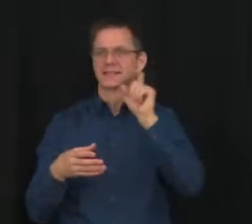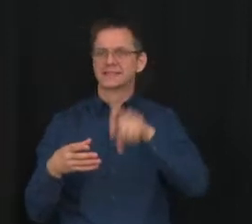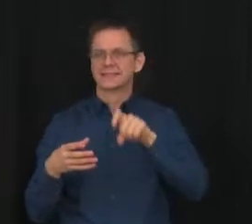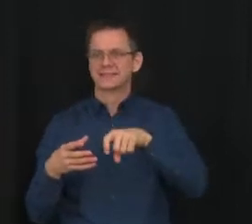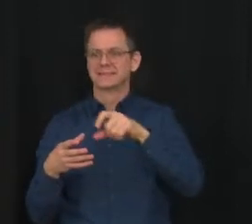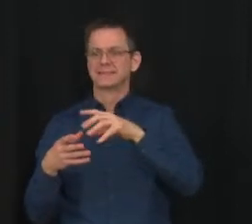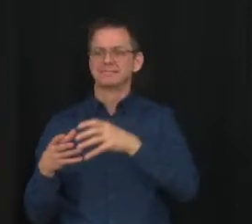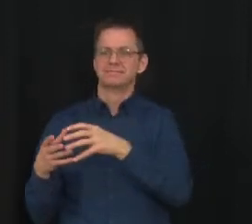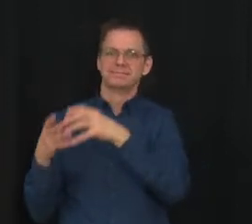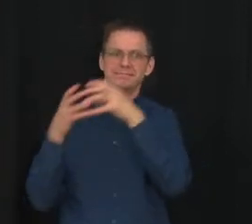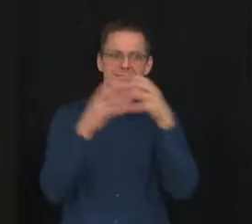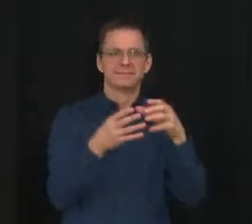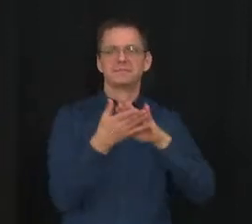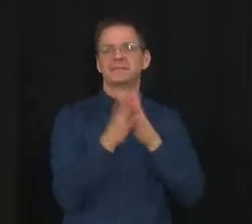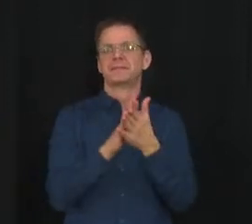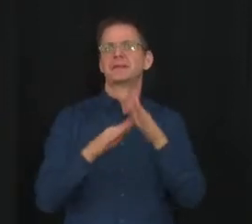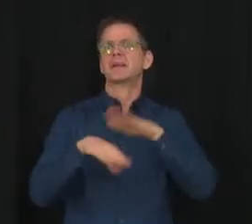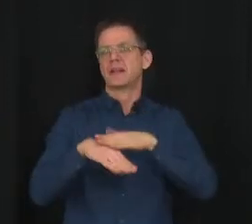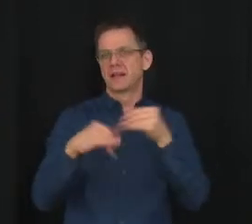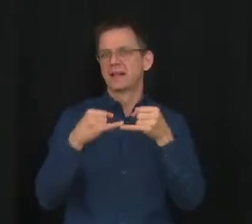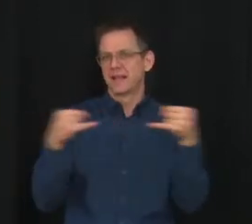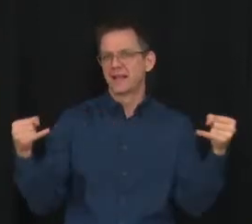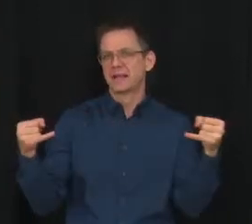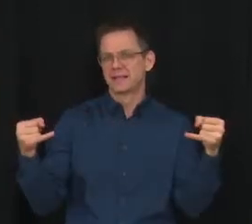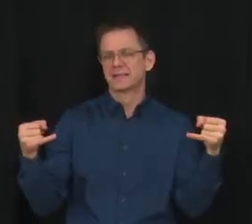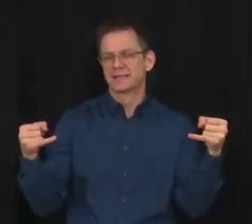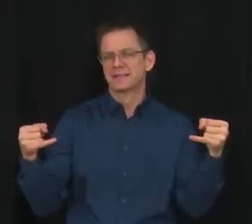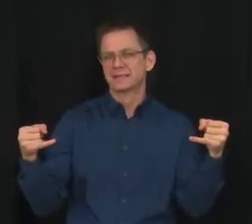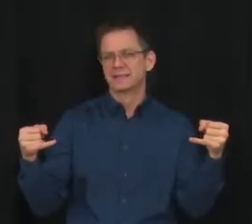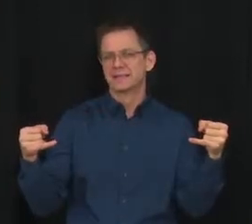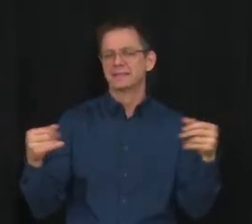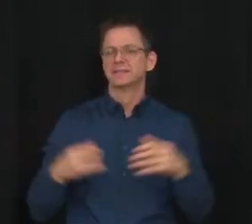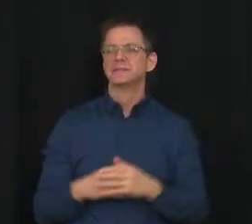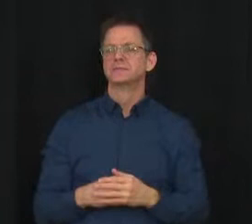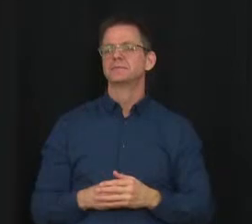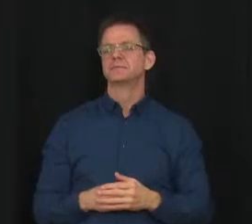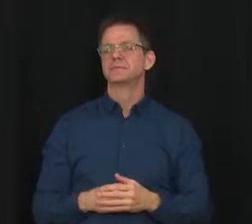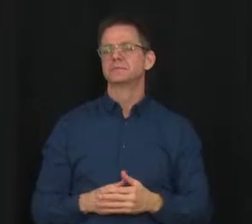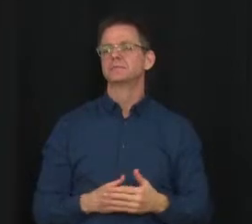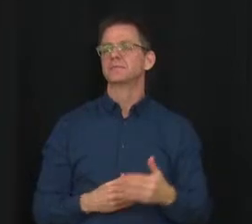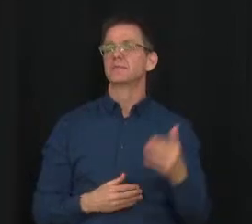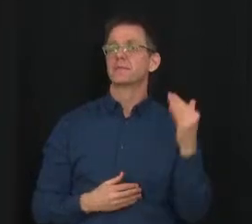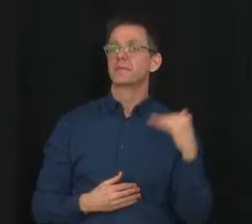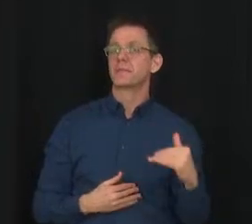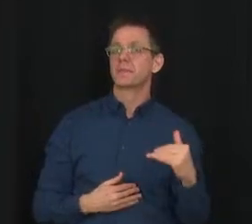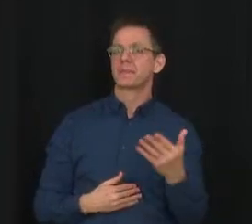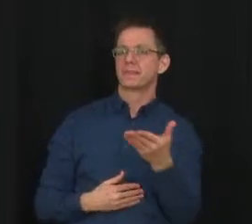Thank you, Minister. Operator, can you put through the next caller? Operator, Radio Canada.